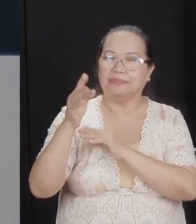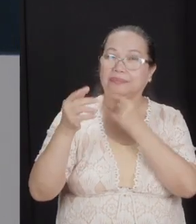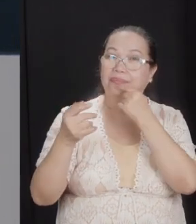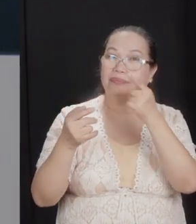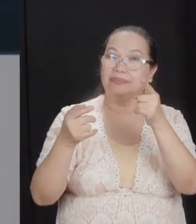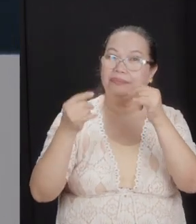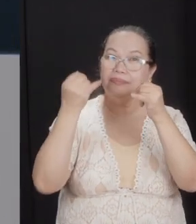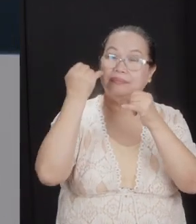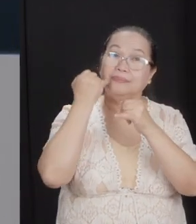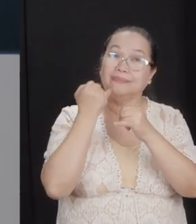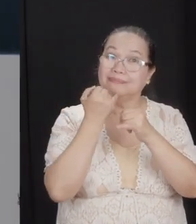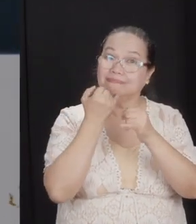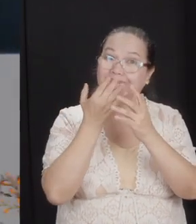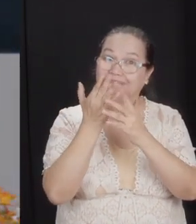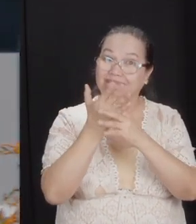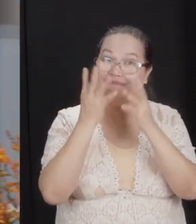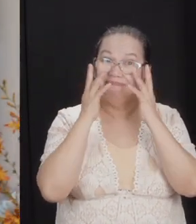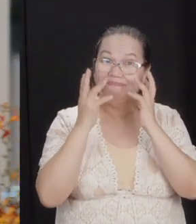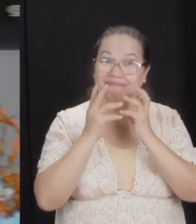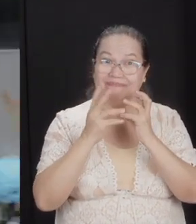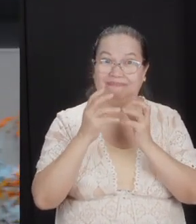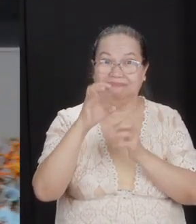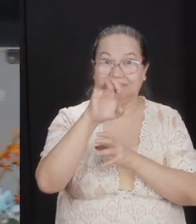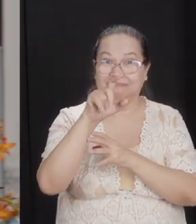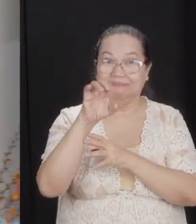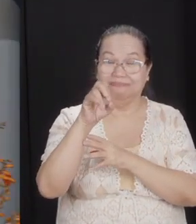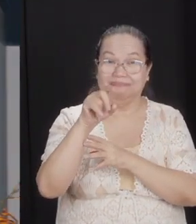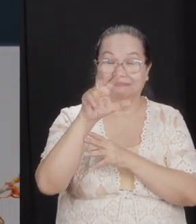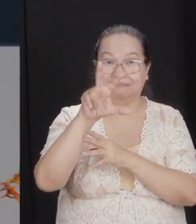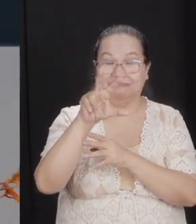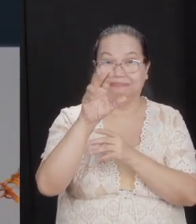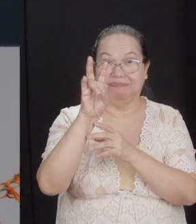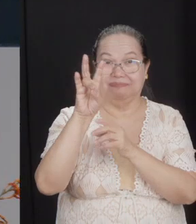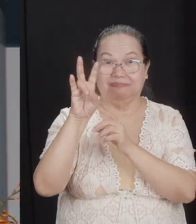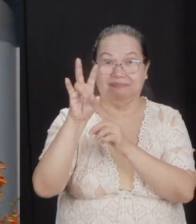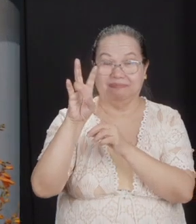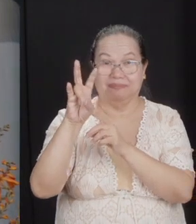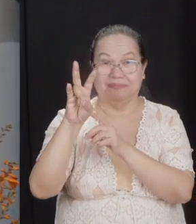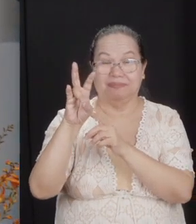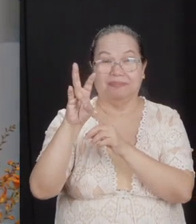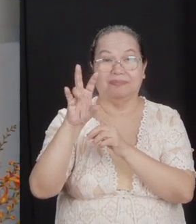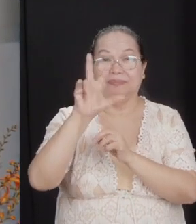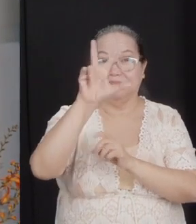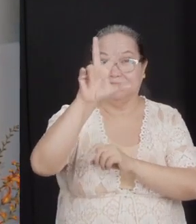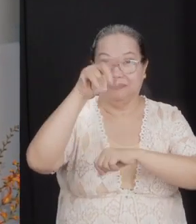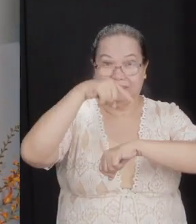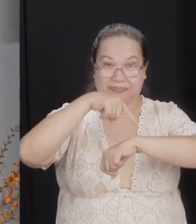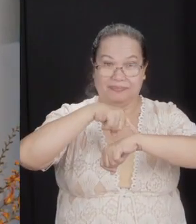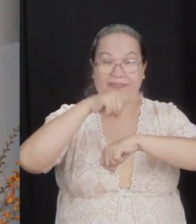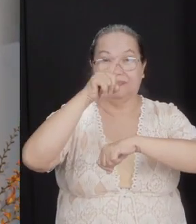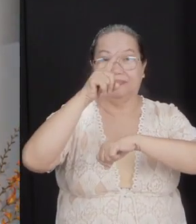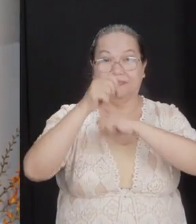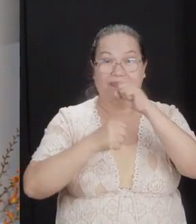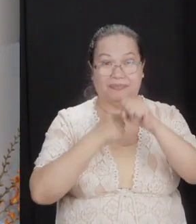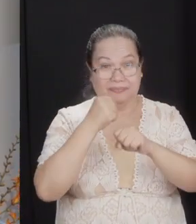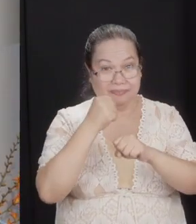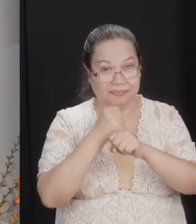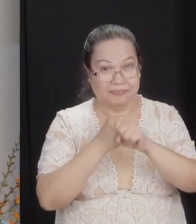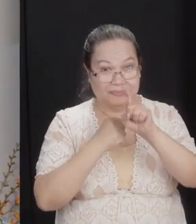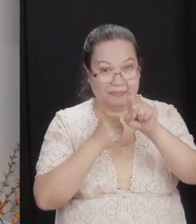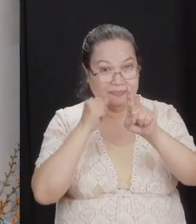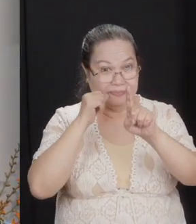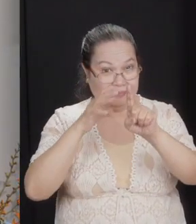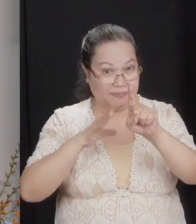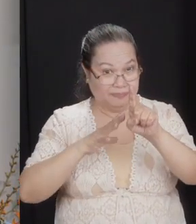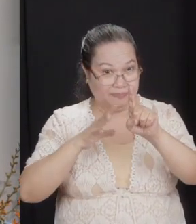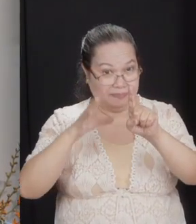Israel through Moses in Exodus 23, 17, three times a year all your males shall appear